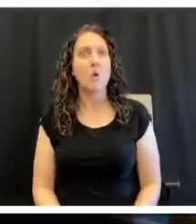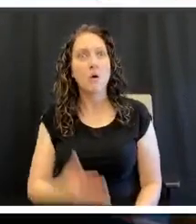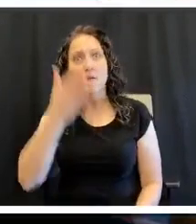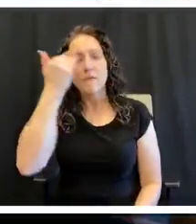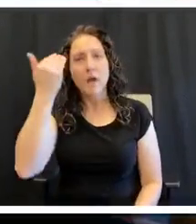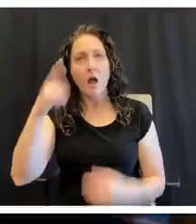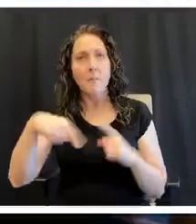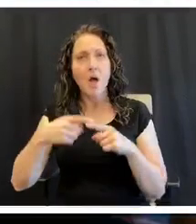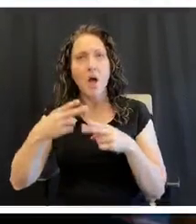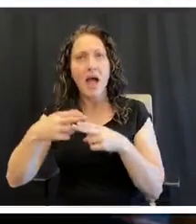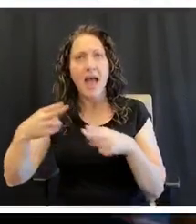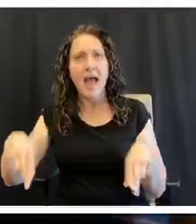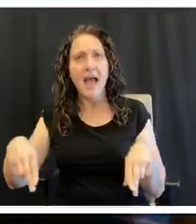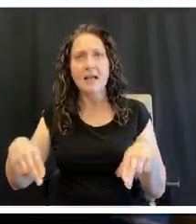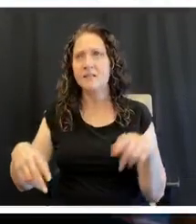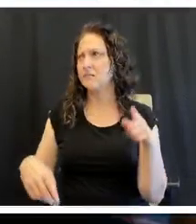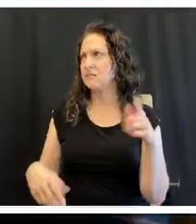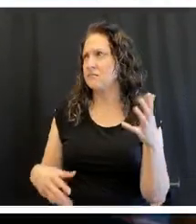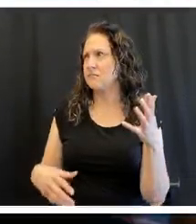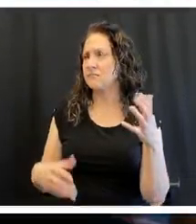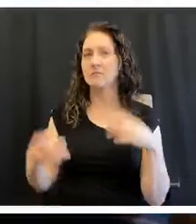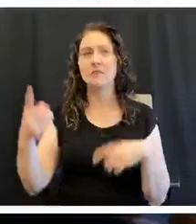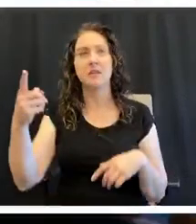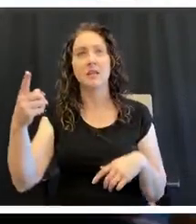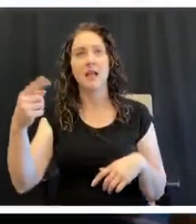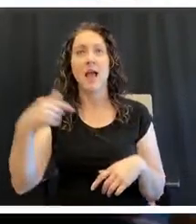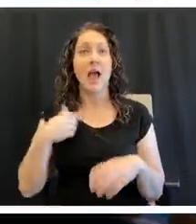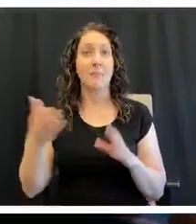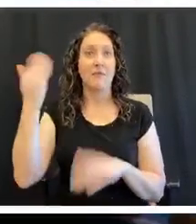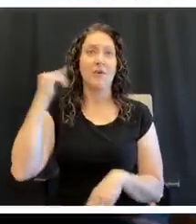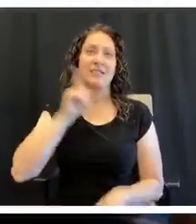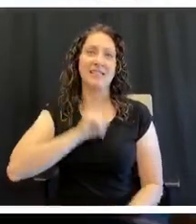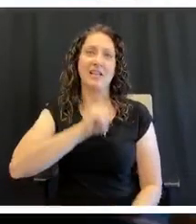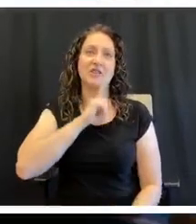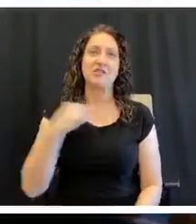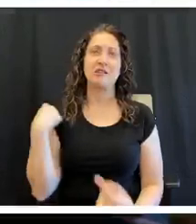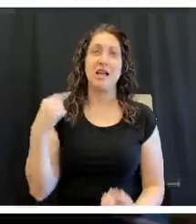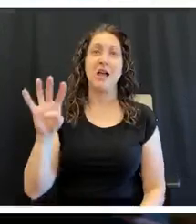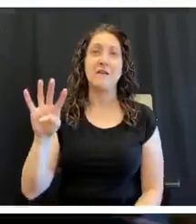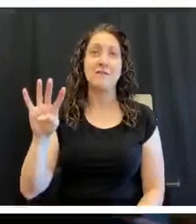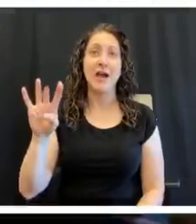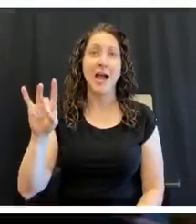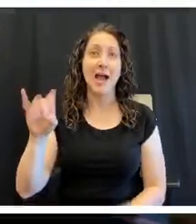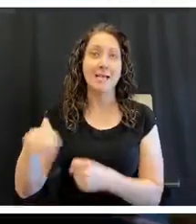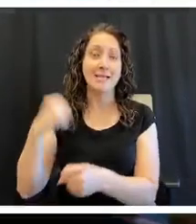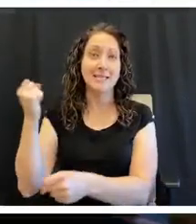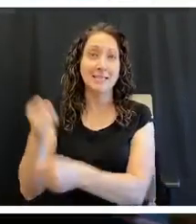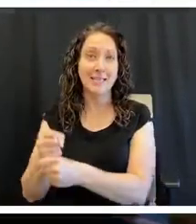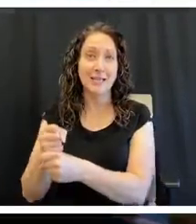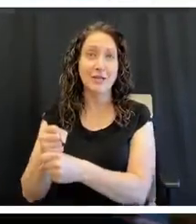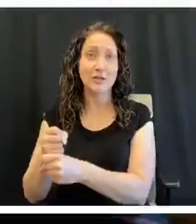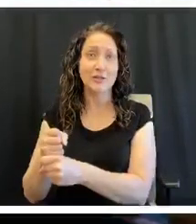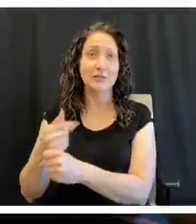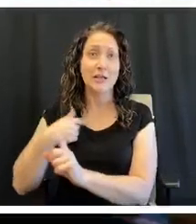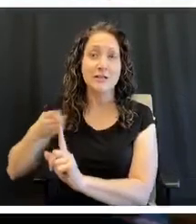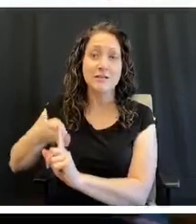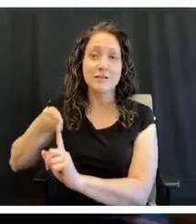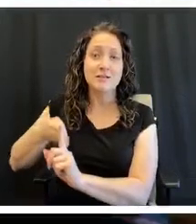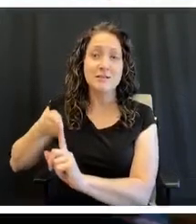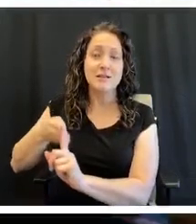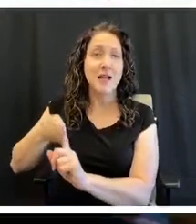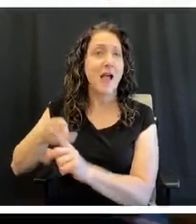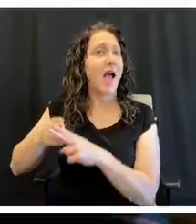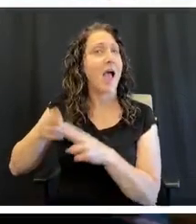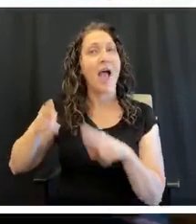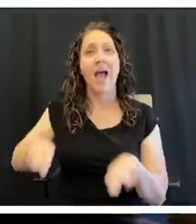eggs. Oh. I was a bachelor for 48 years. Oh, my. Eggs was part of my staple